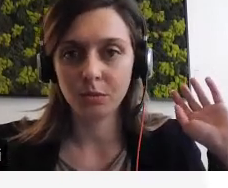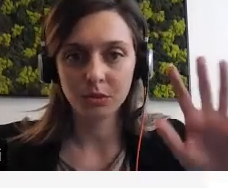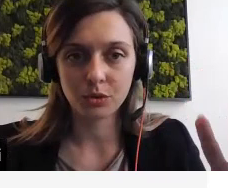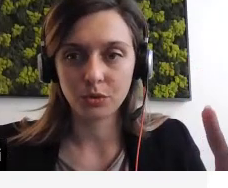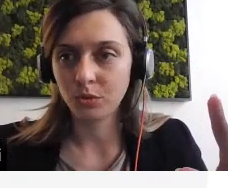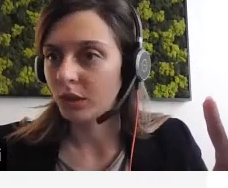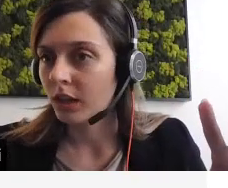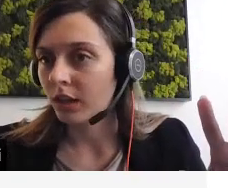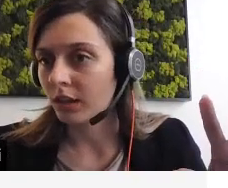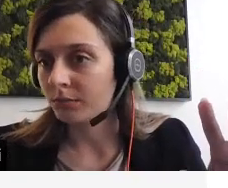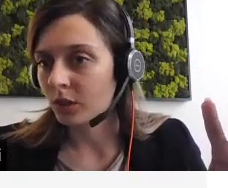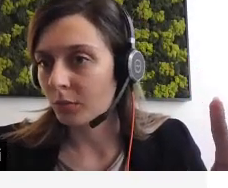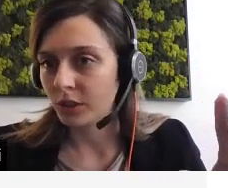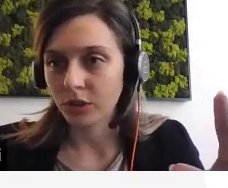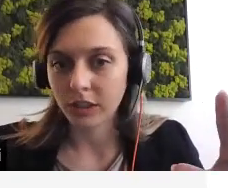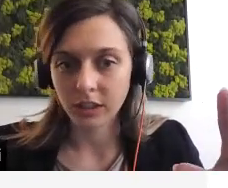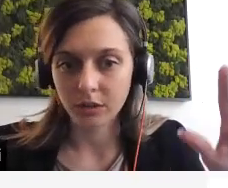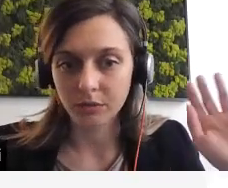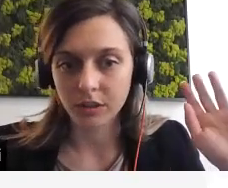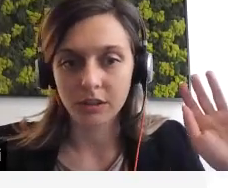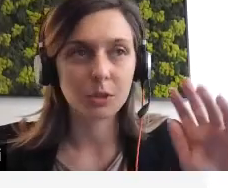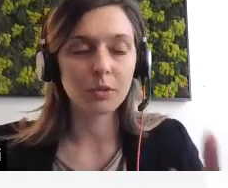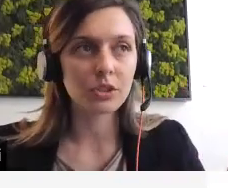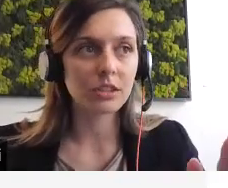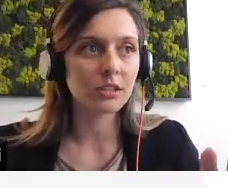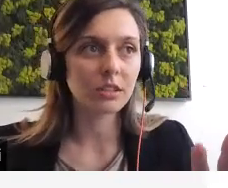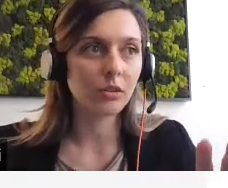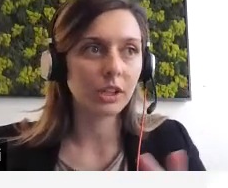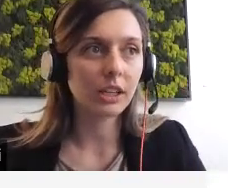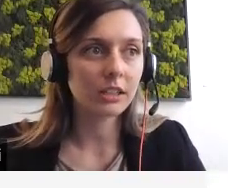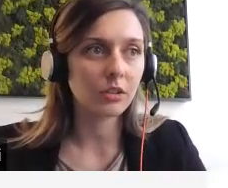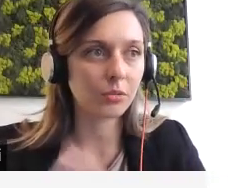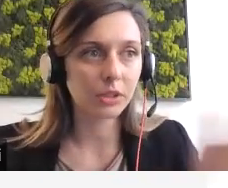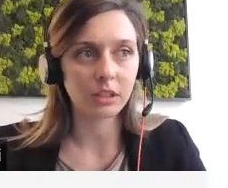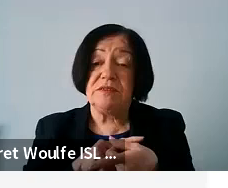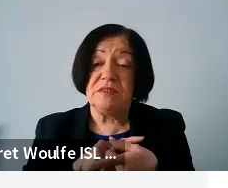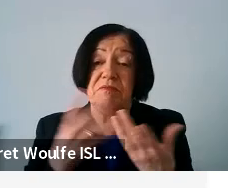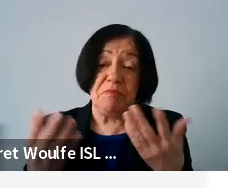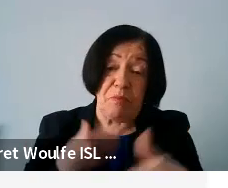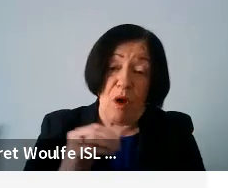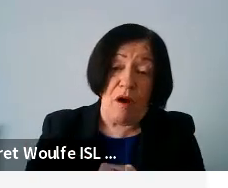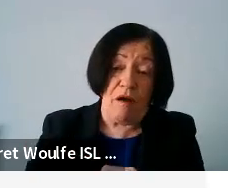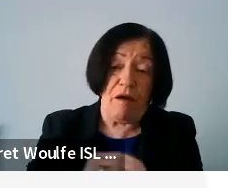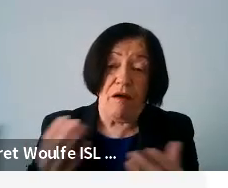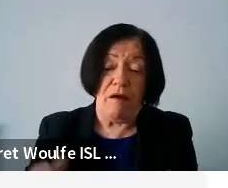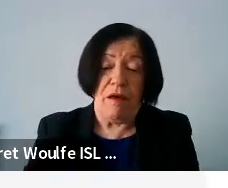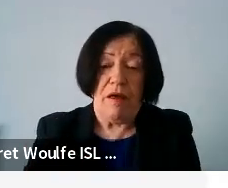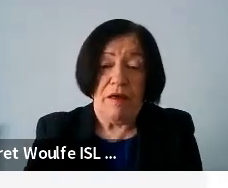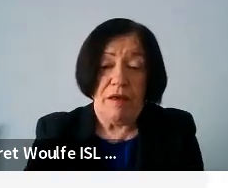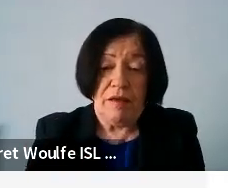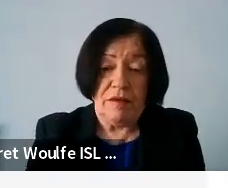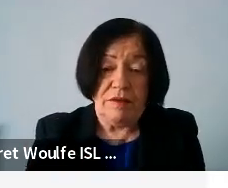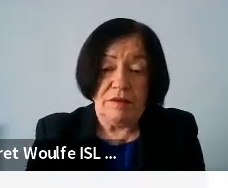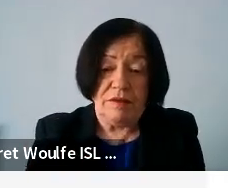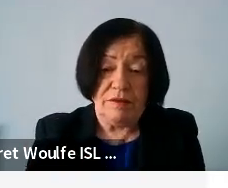you want to, um, comment on any of the responses, go ahead or we can go ahead to the next